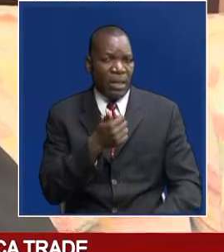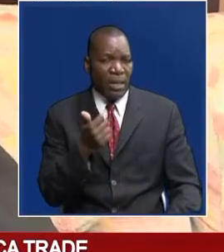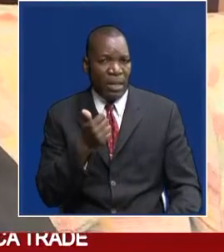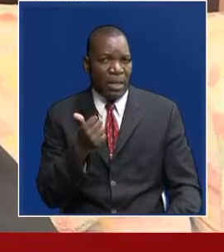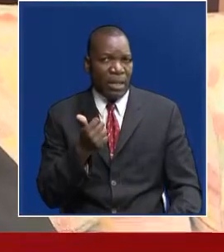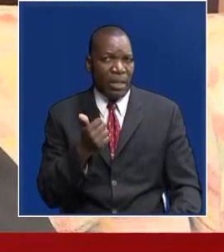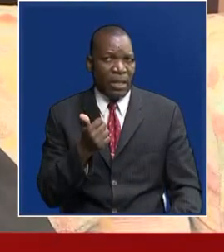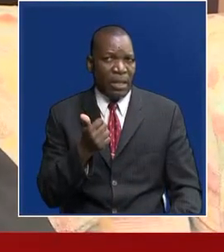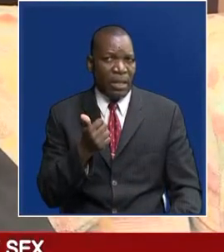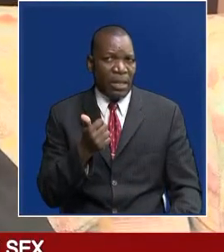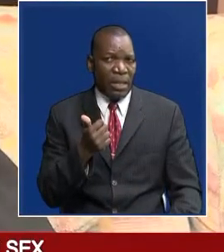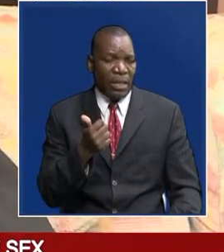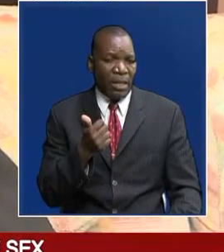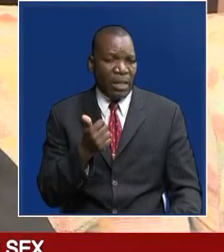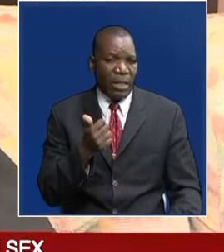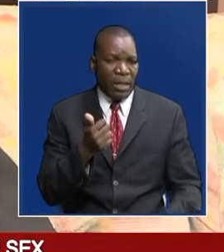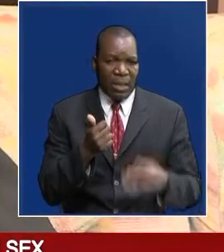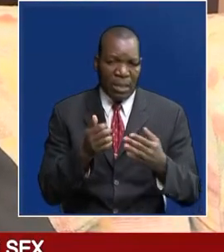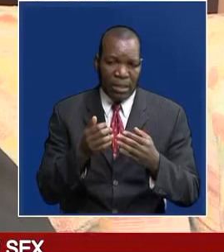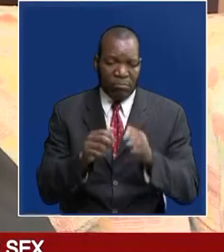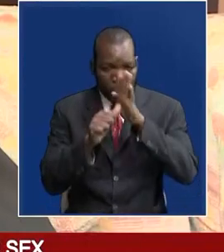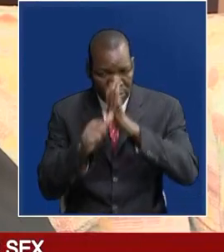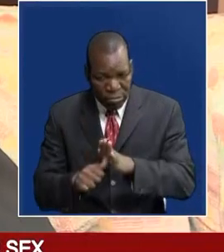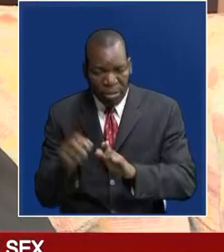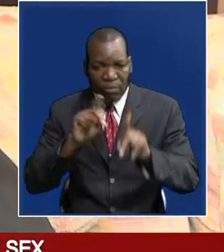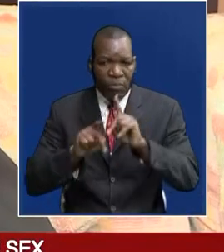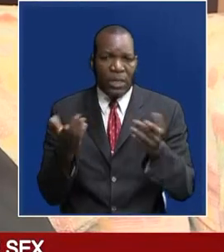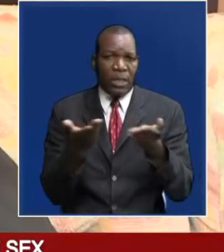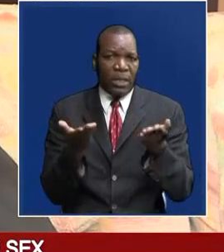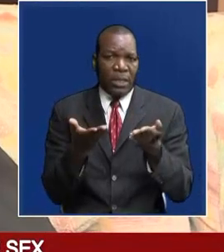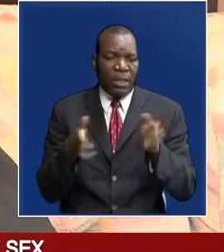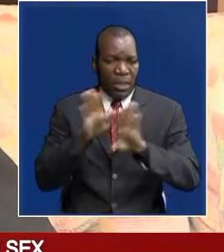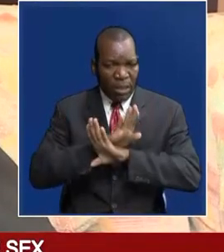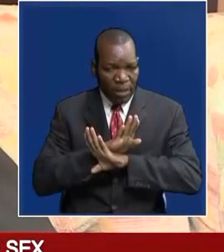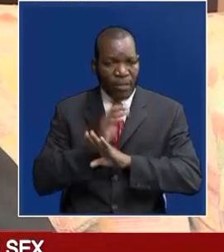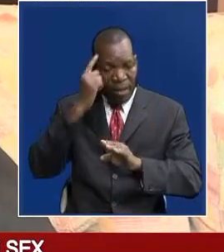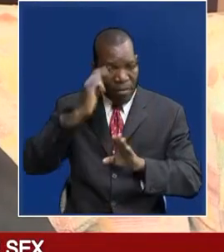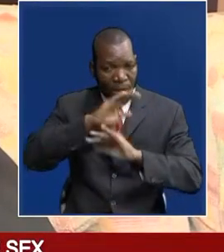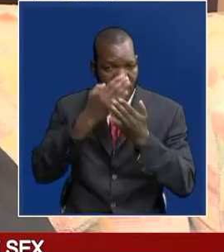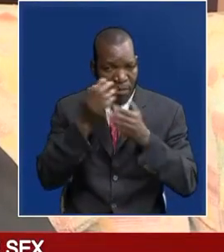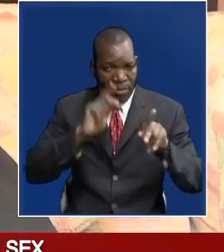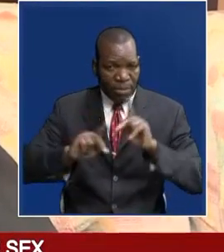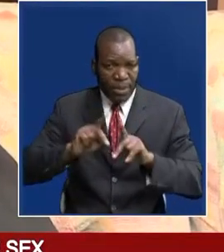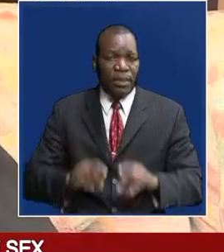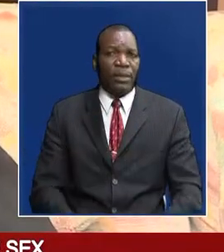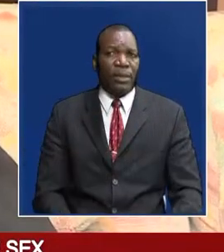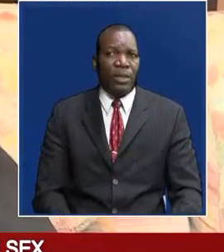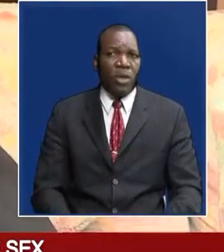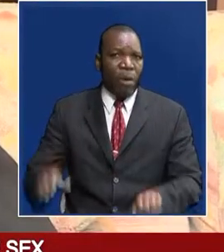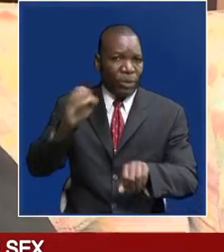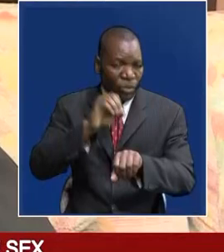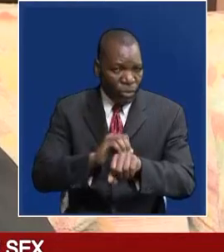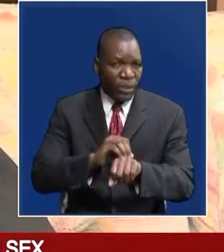areas for special people, but a Zambia free for all, and whose opportunities